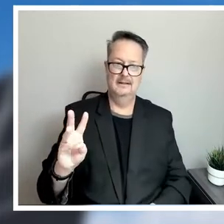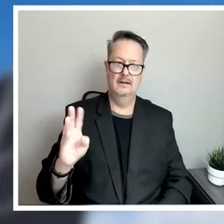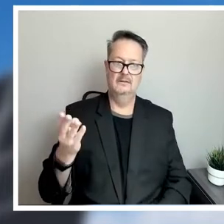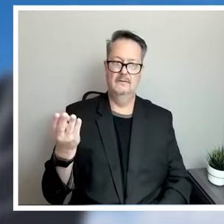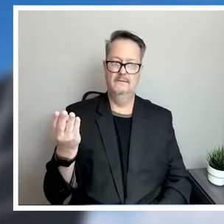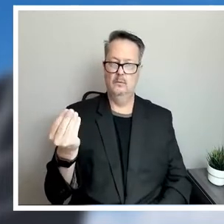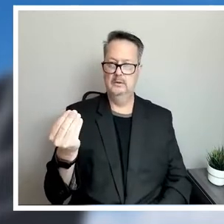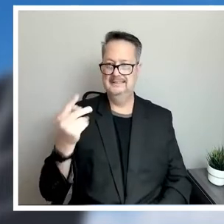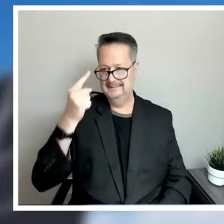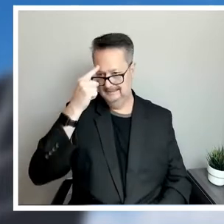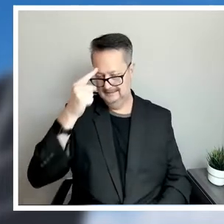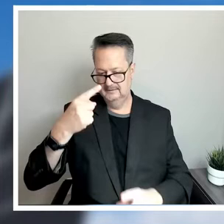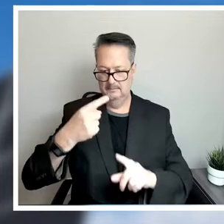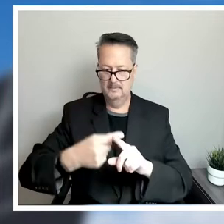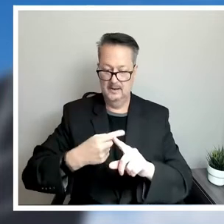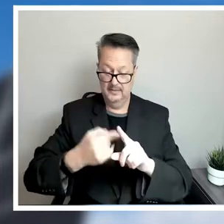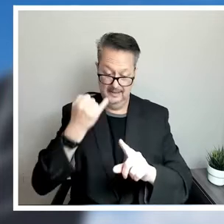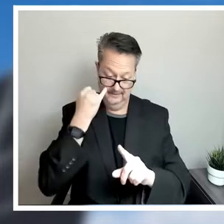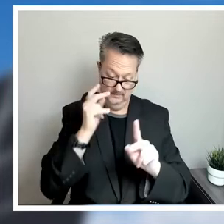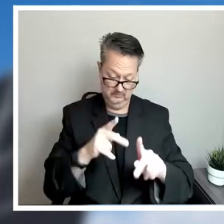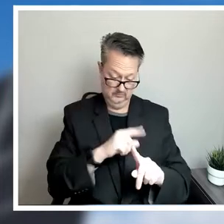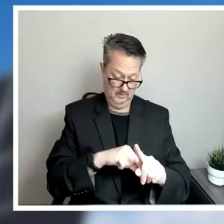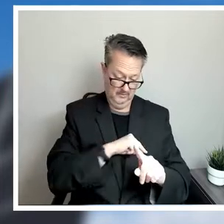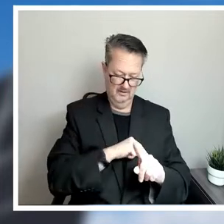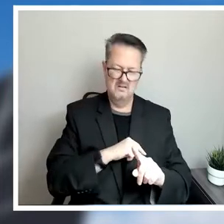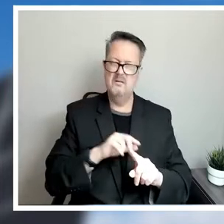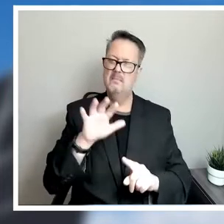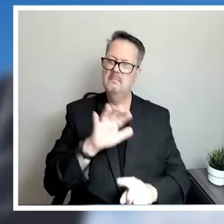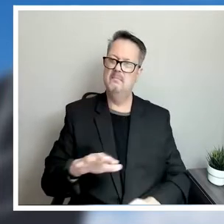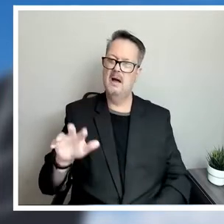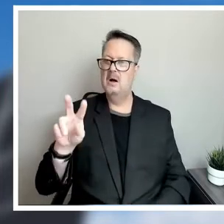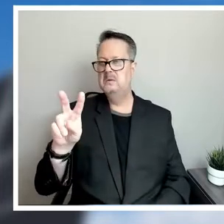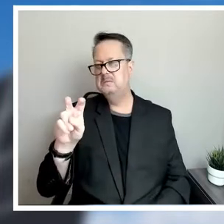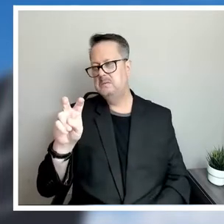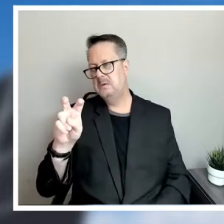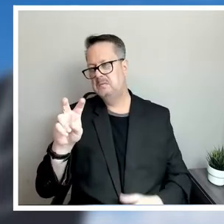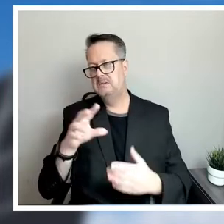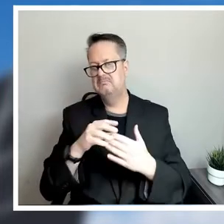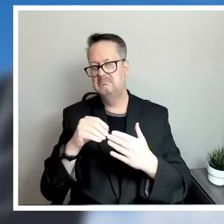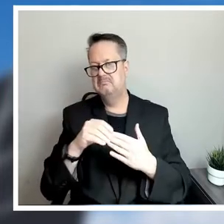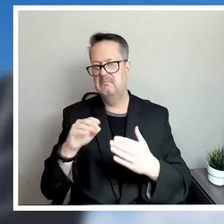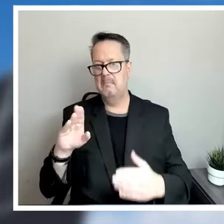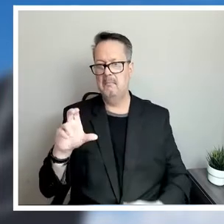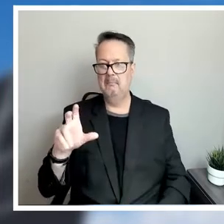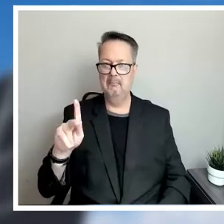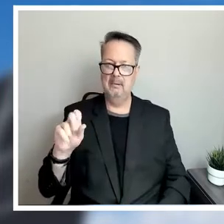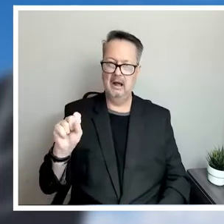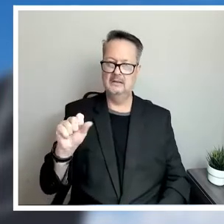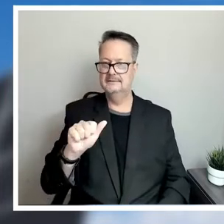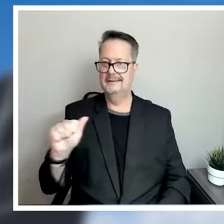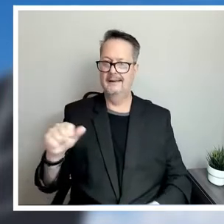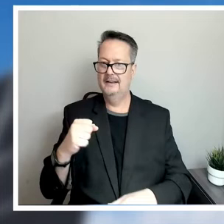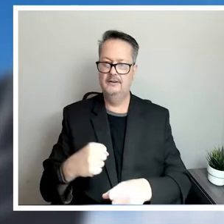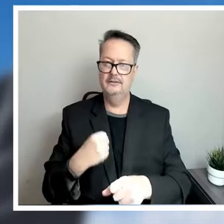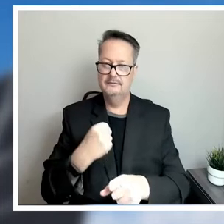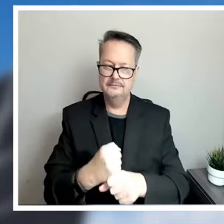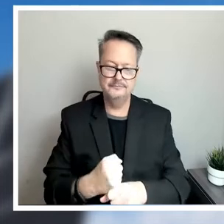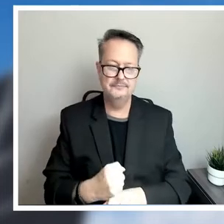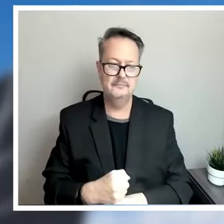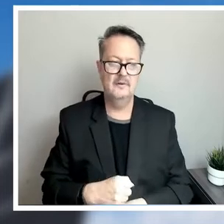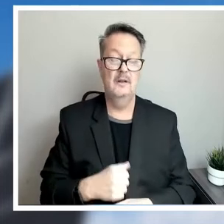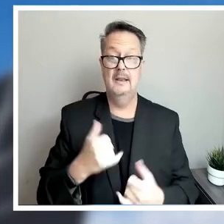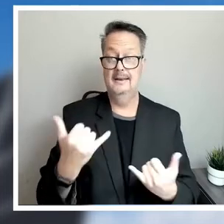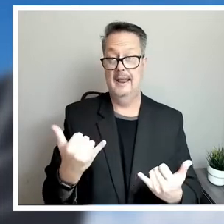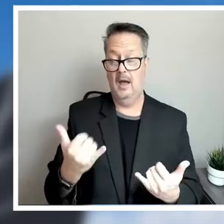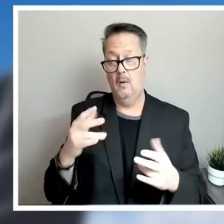qualify and close to 200 bucks a year. The other thing I'll note that is new information that we didn't have in the summer that we have now